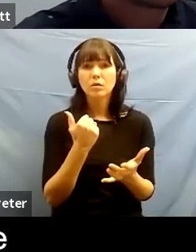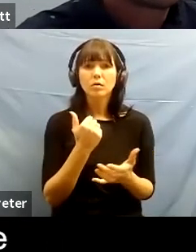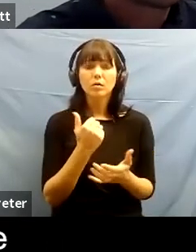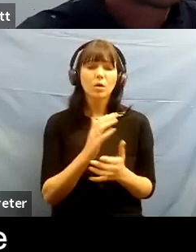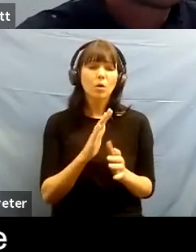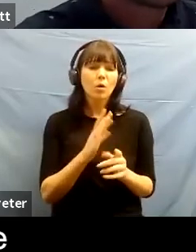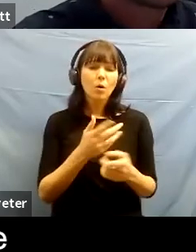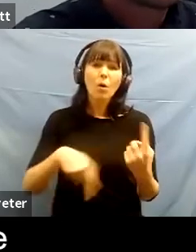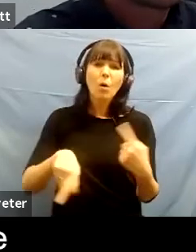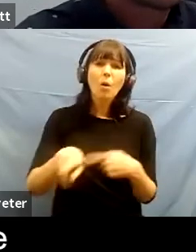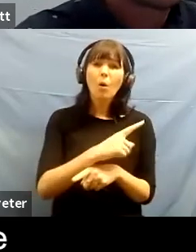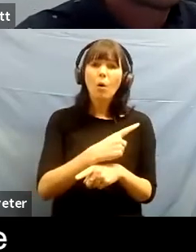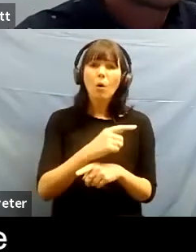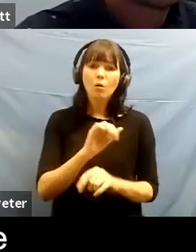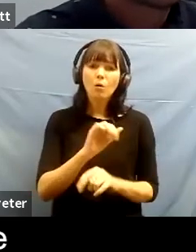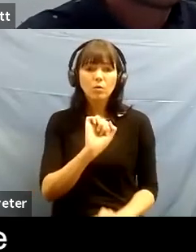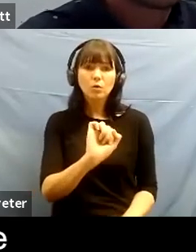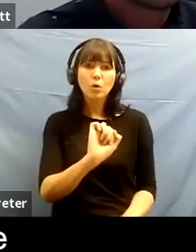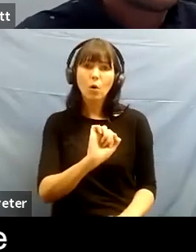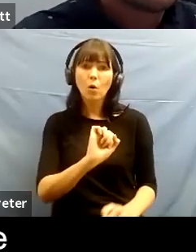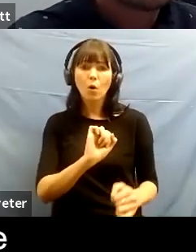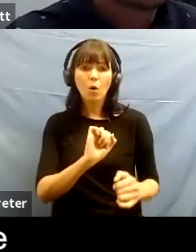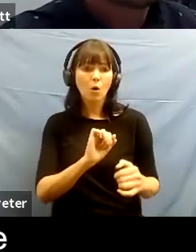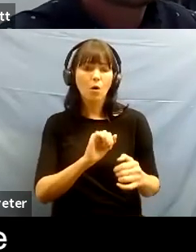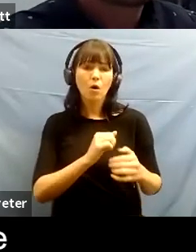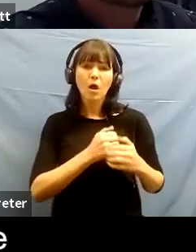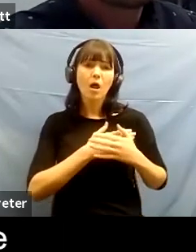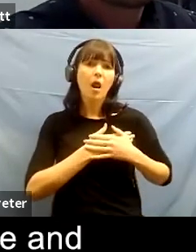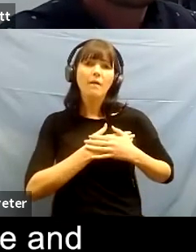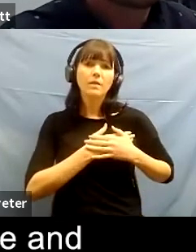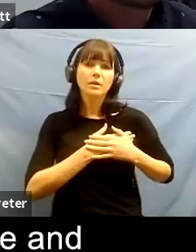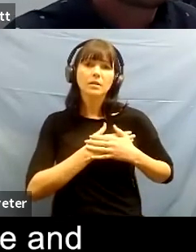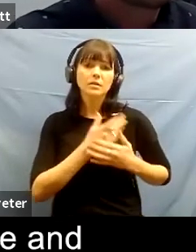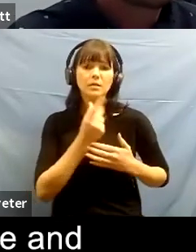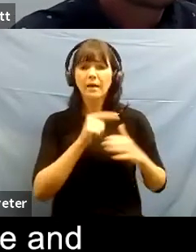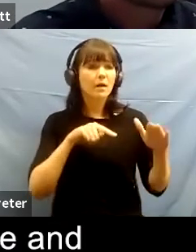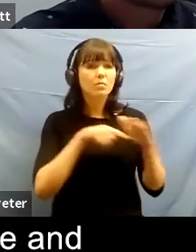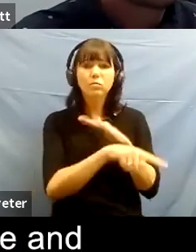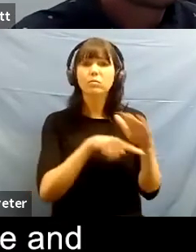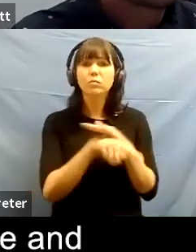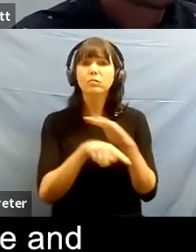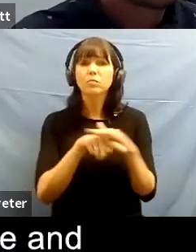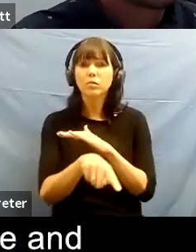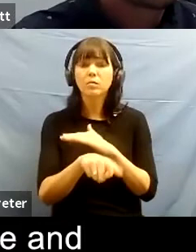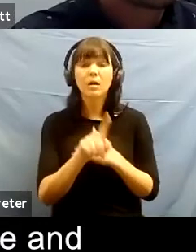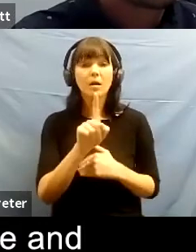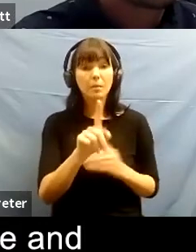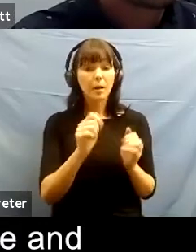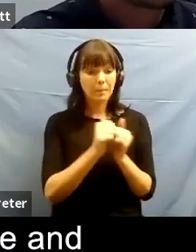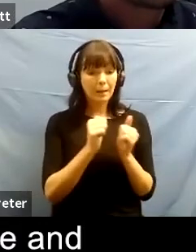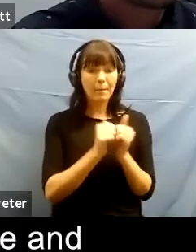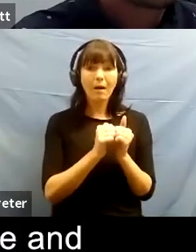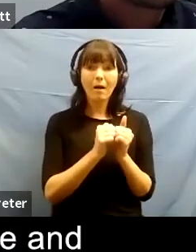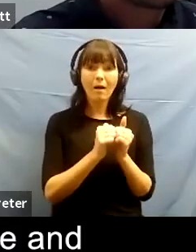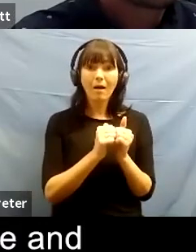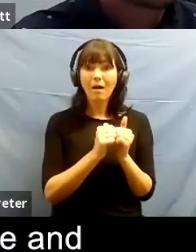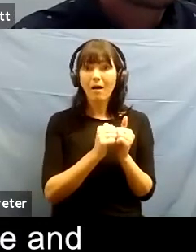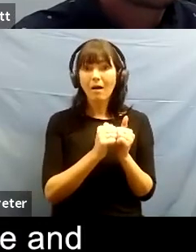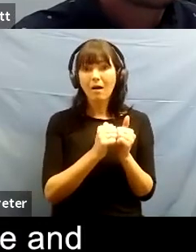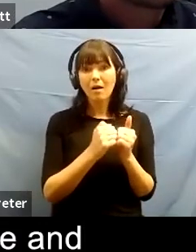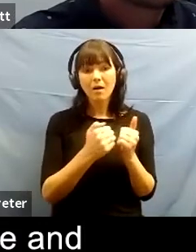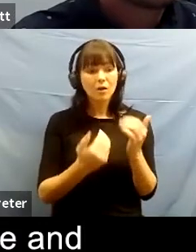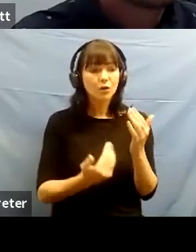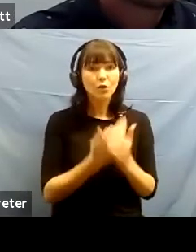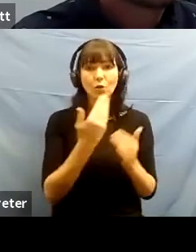and there will be still the blank page and if you don't like this one there will be a new one and a new one and a new one and just to feel